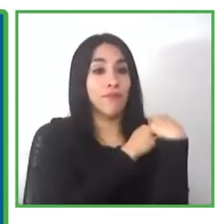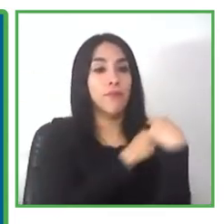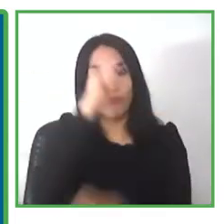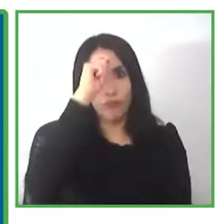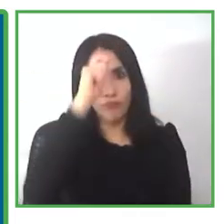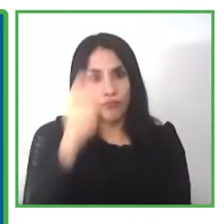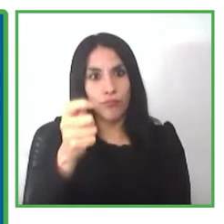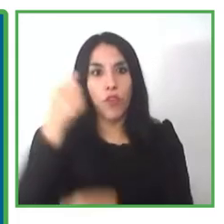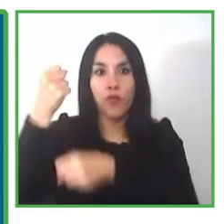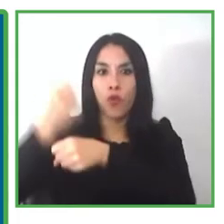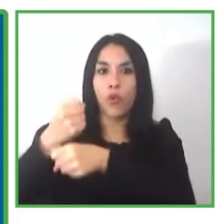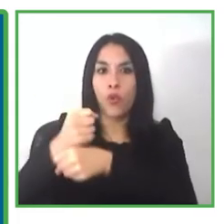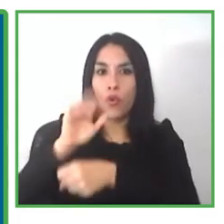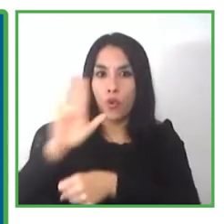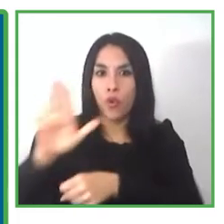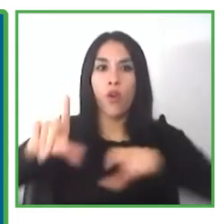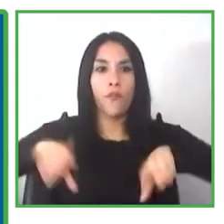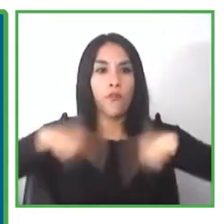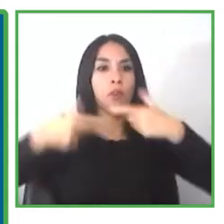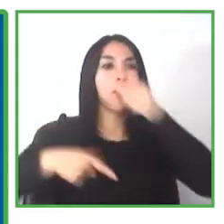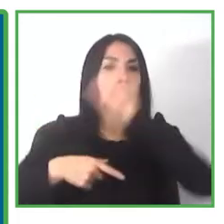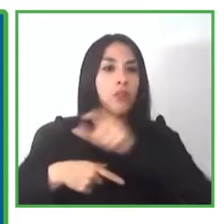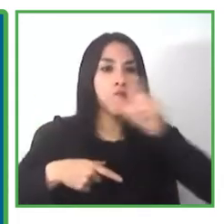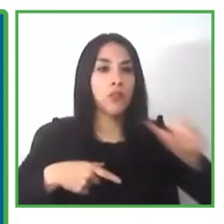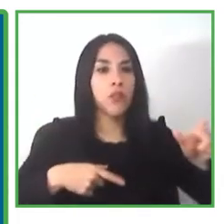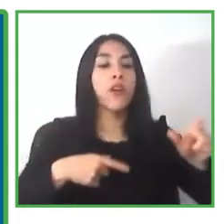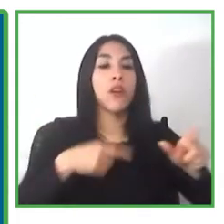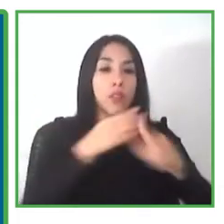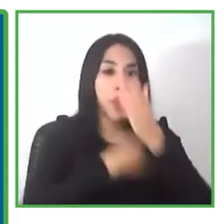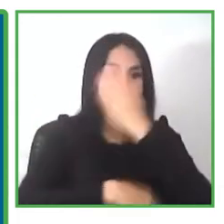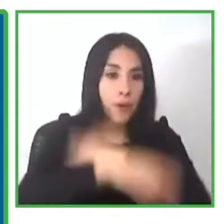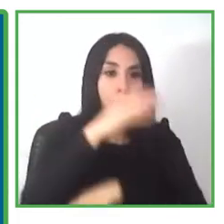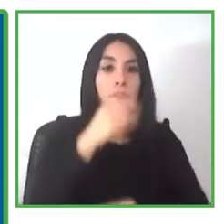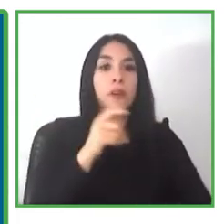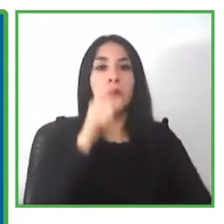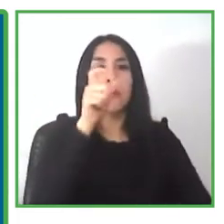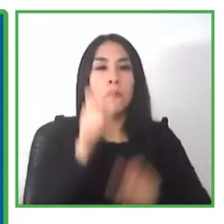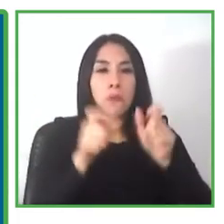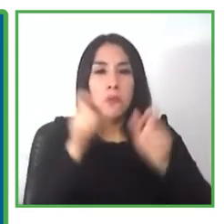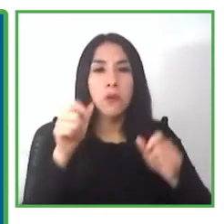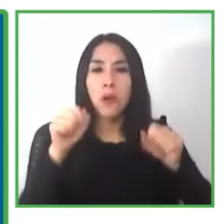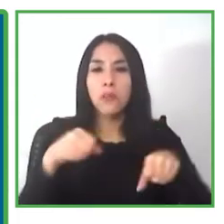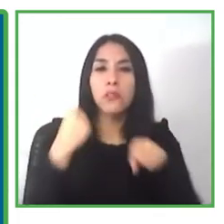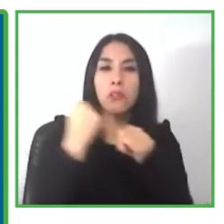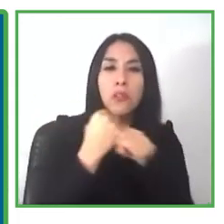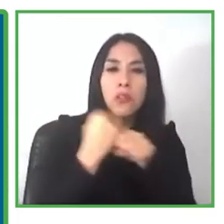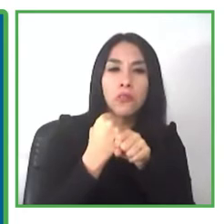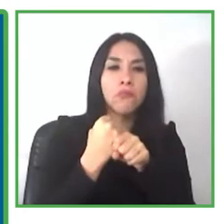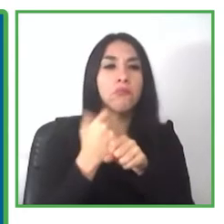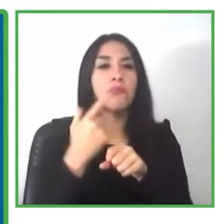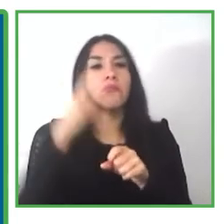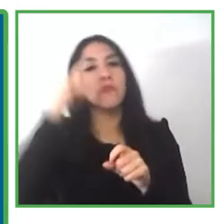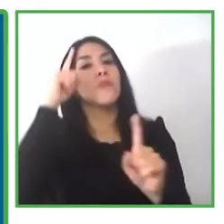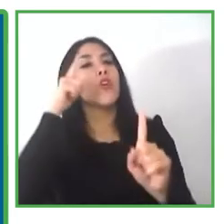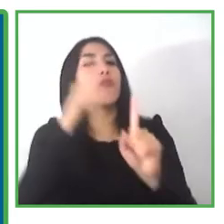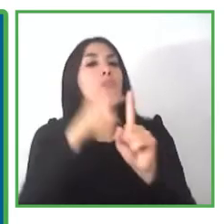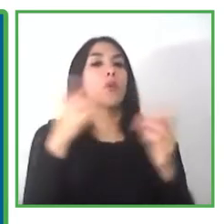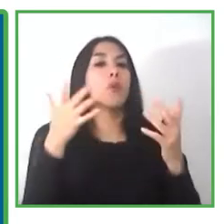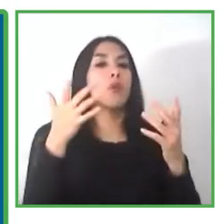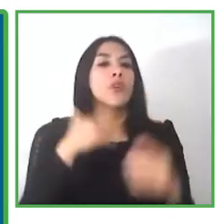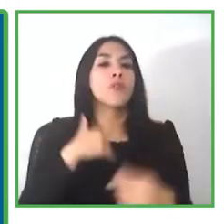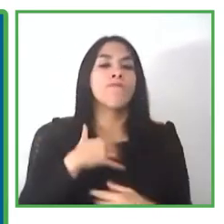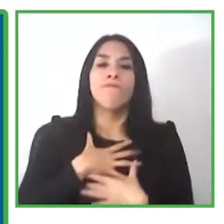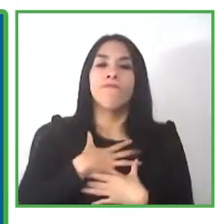disabilities for many people employment could give a sense of purpose of self-esteem for